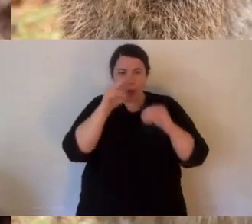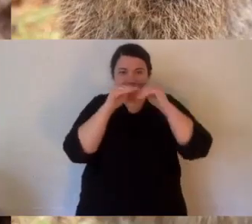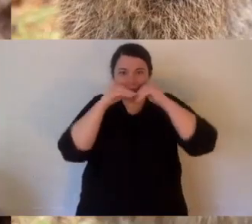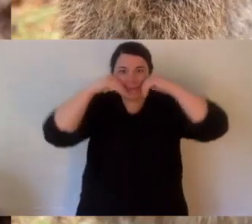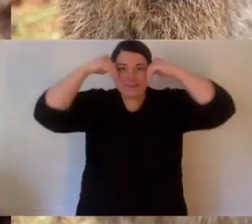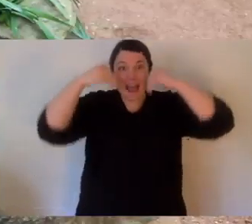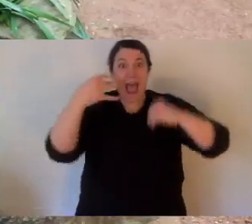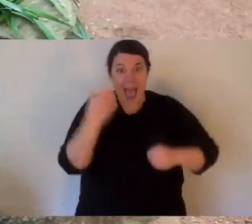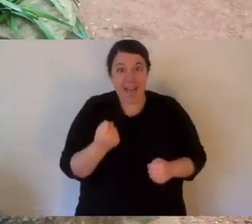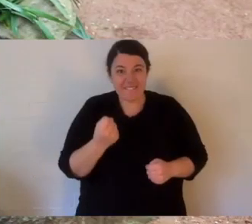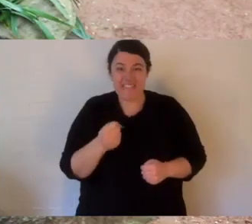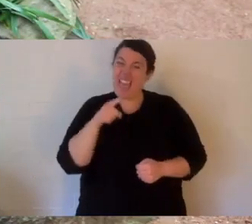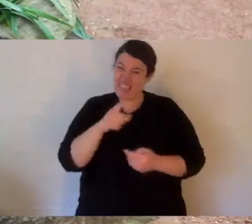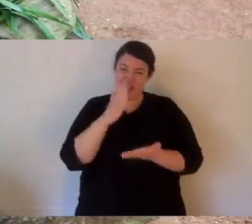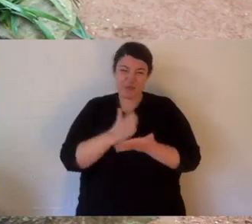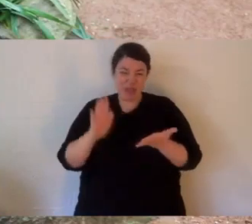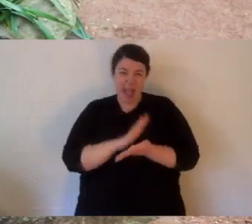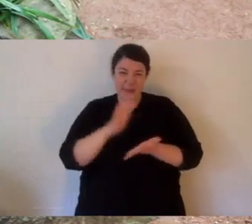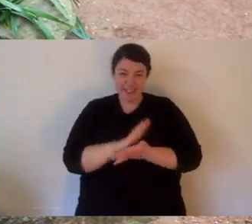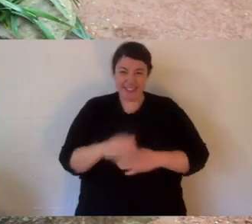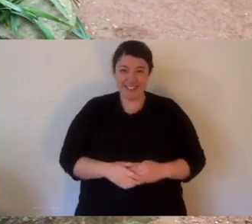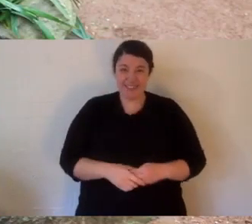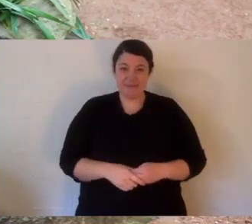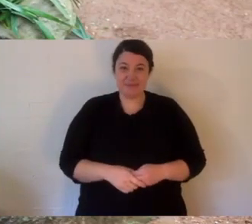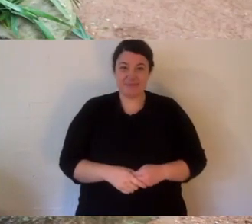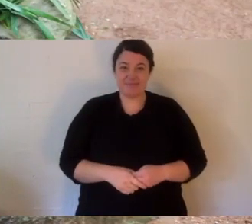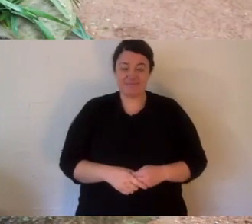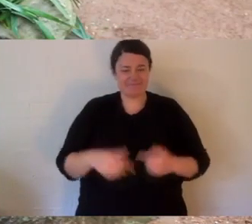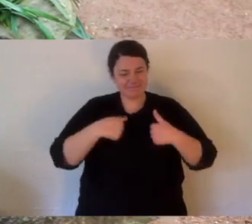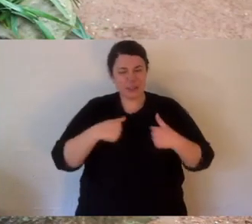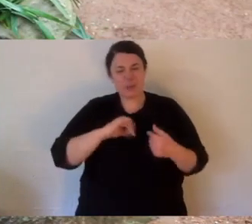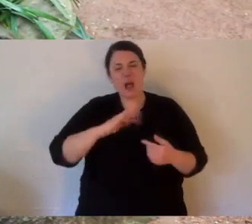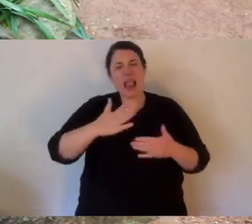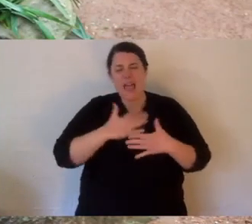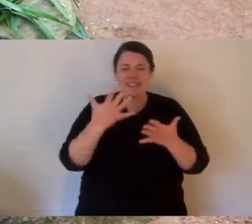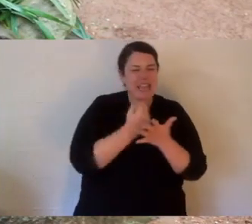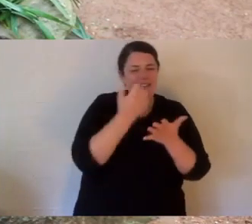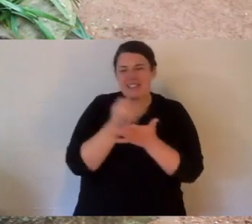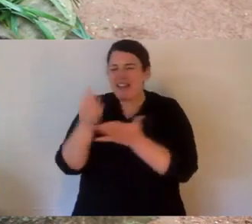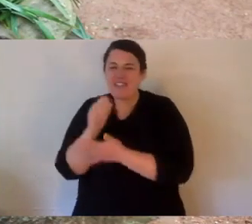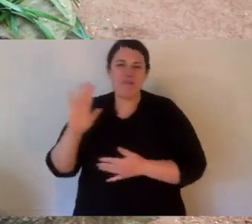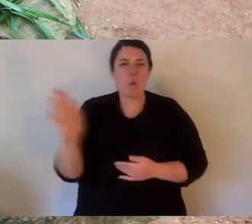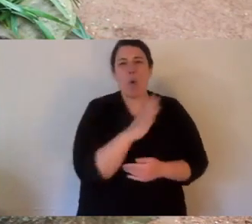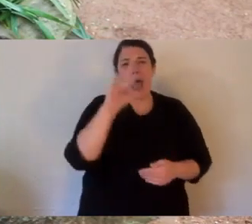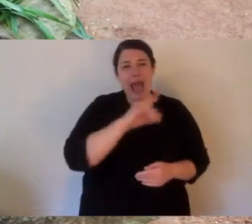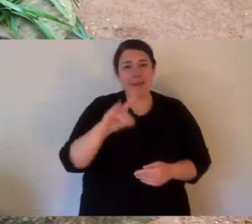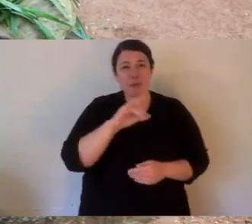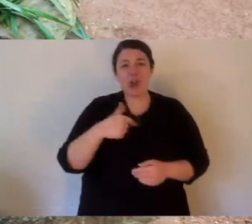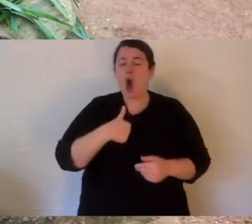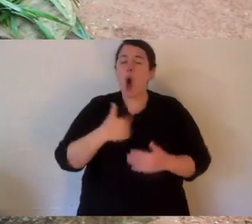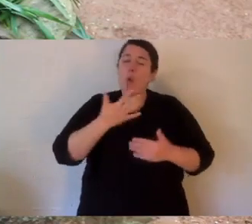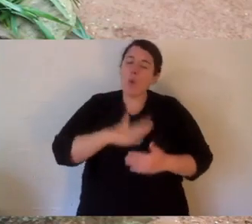earth. And that's because when you look at them, they've got a little smile, and they're pretty happy. Now, I really like that because